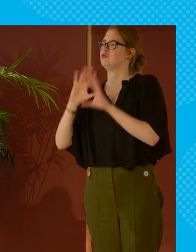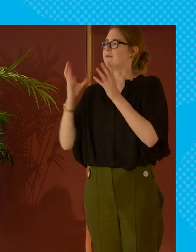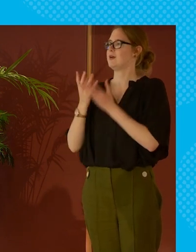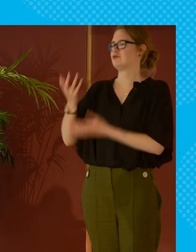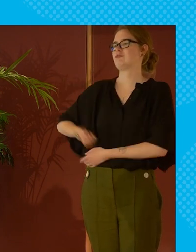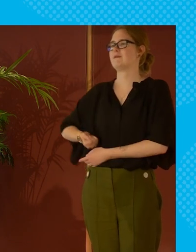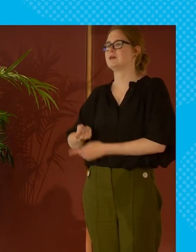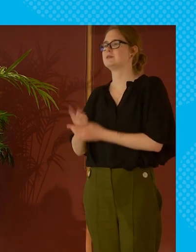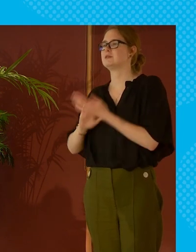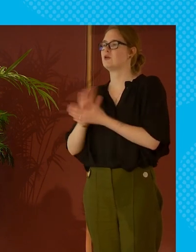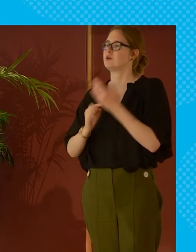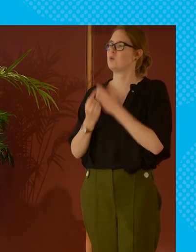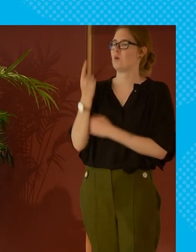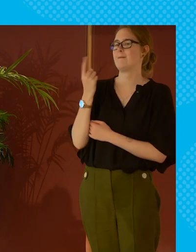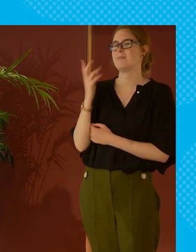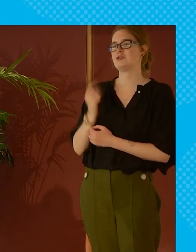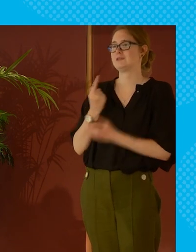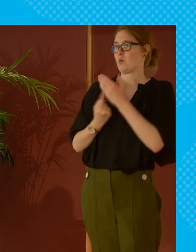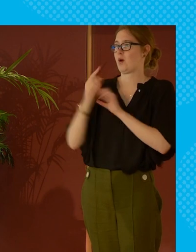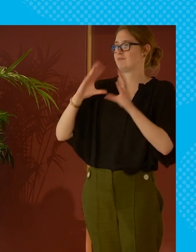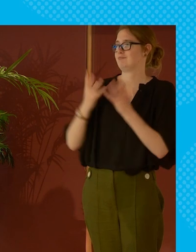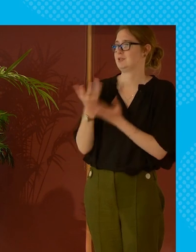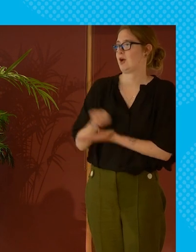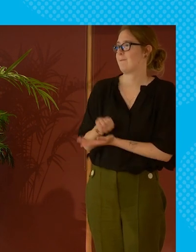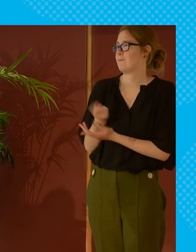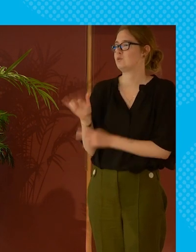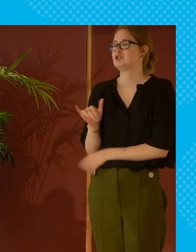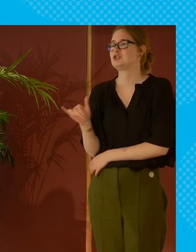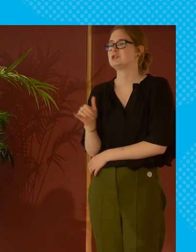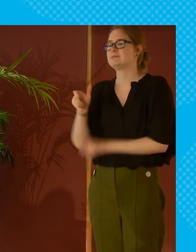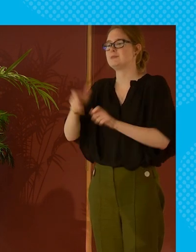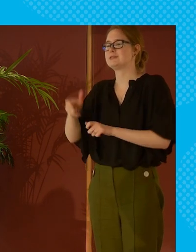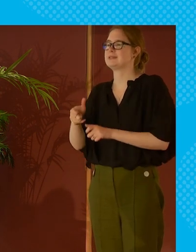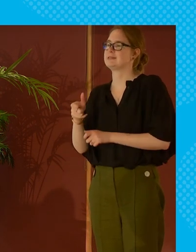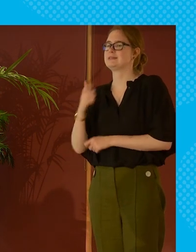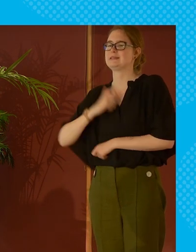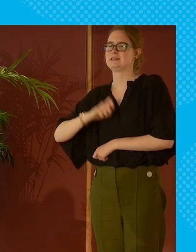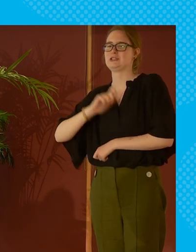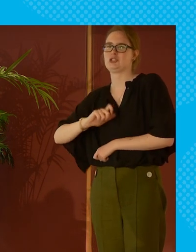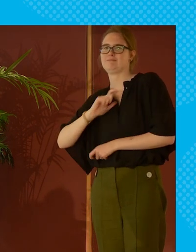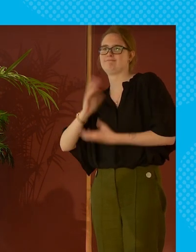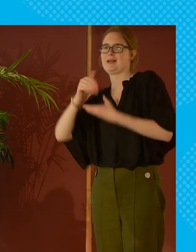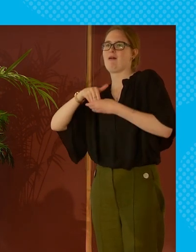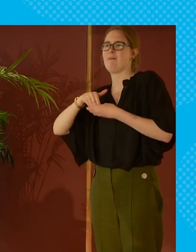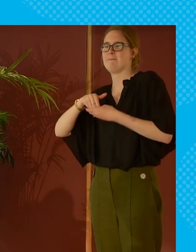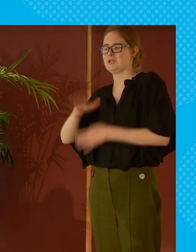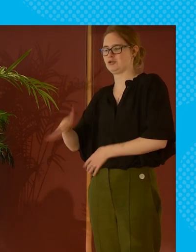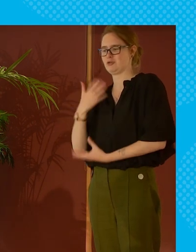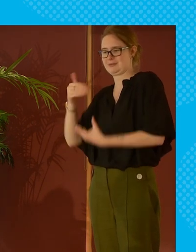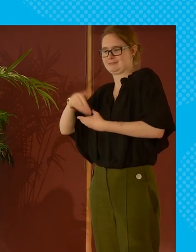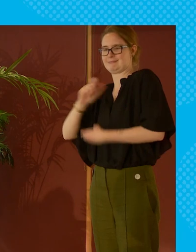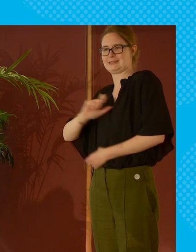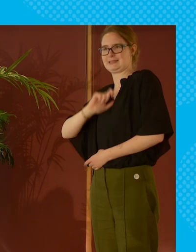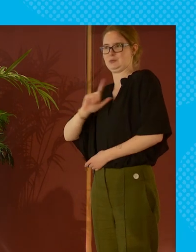basic incomes if you're a lone parent do you only get one universal basic income do you as some people call it a citizenship income but children aren't